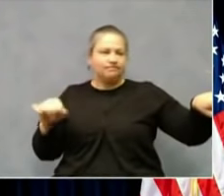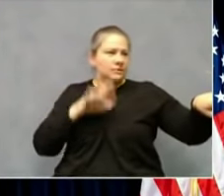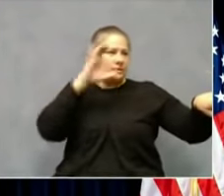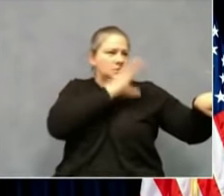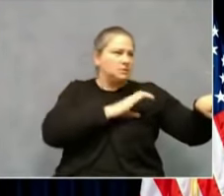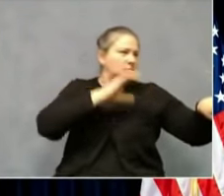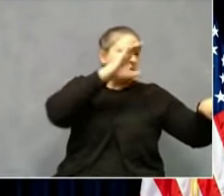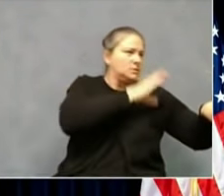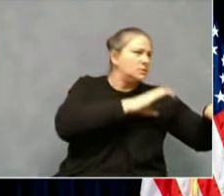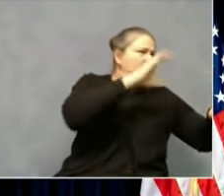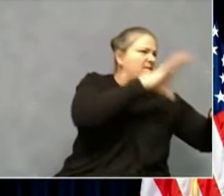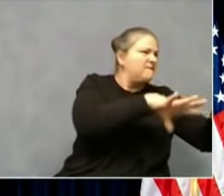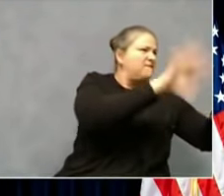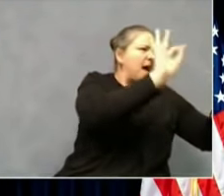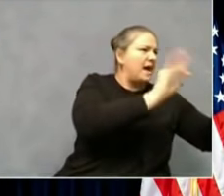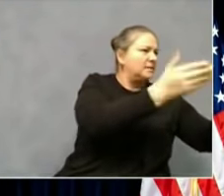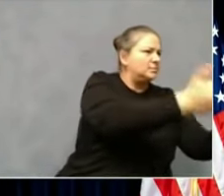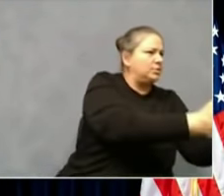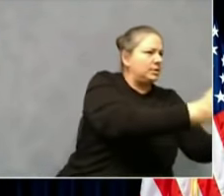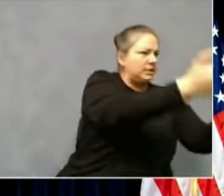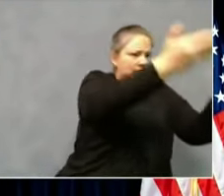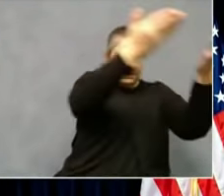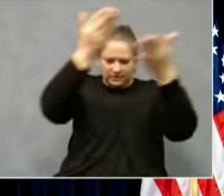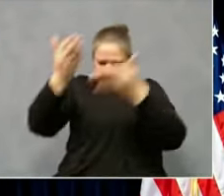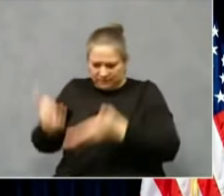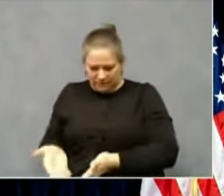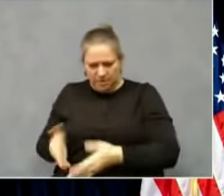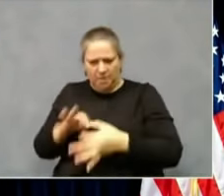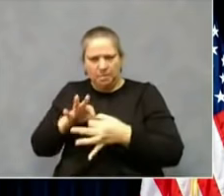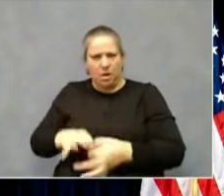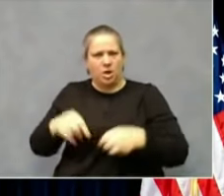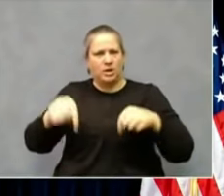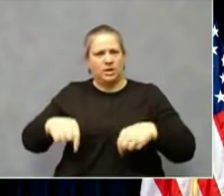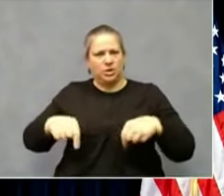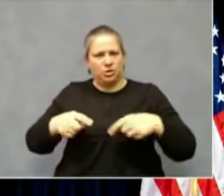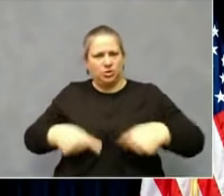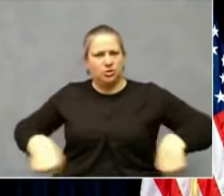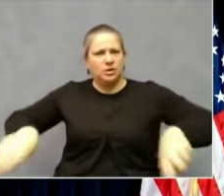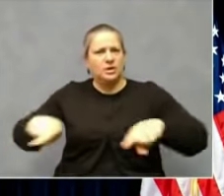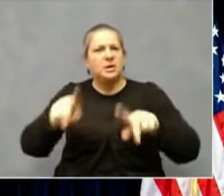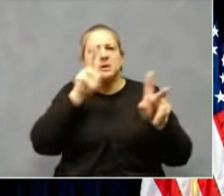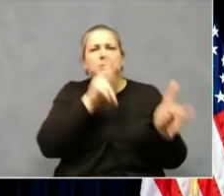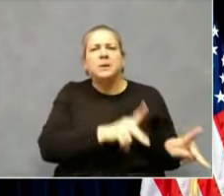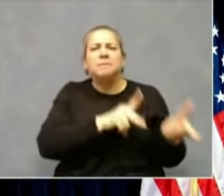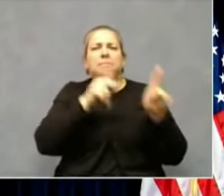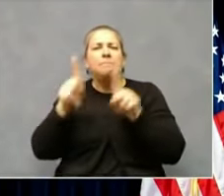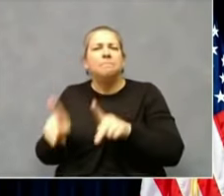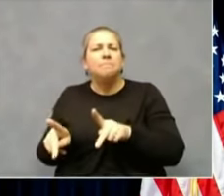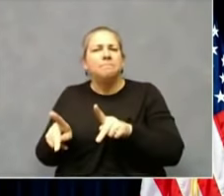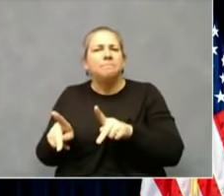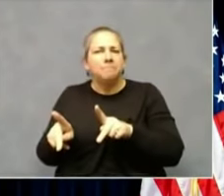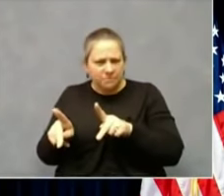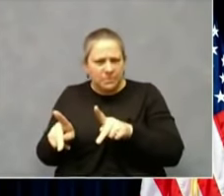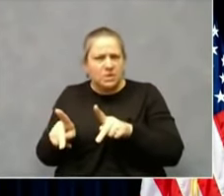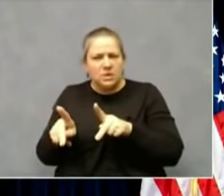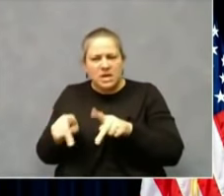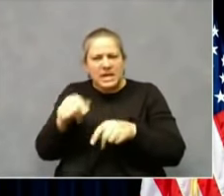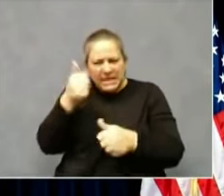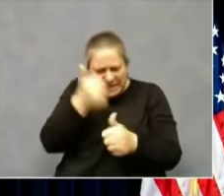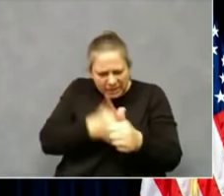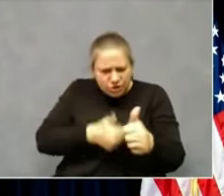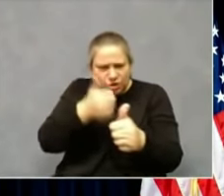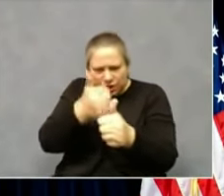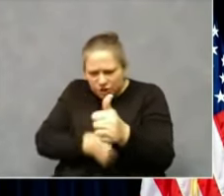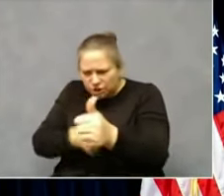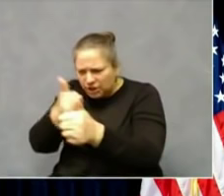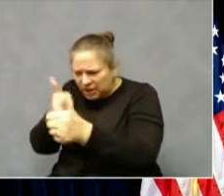That person is part of our flock, and they matter. Every single person that we lose whose information